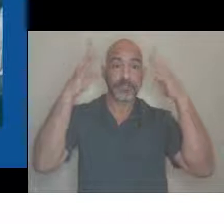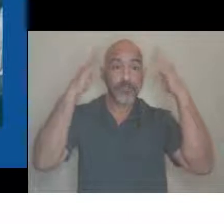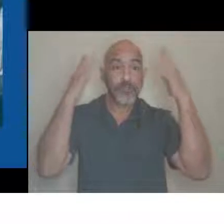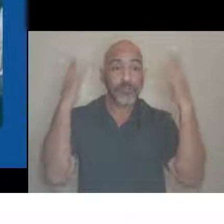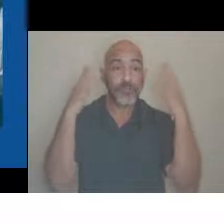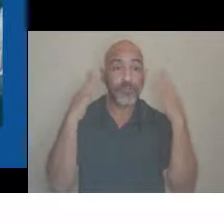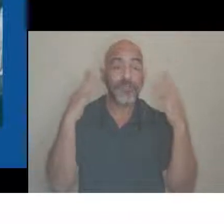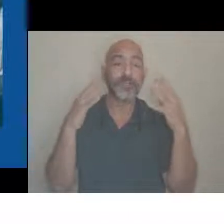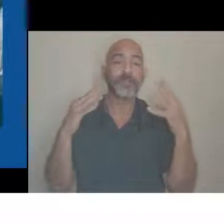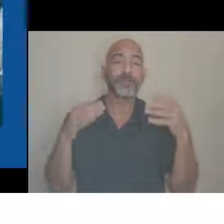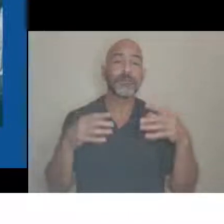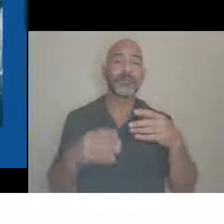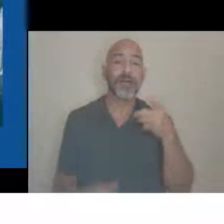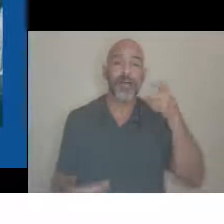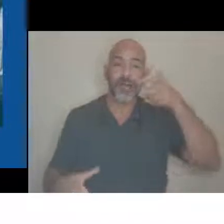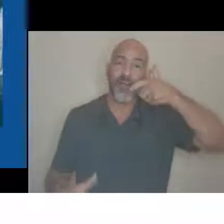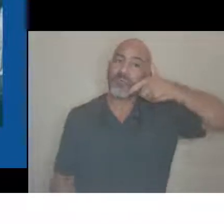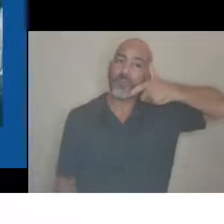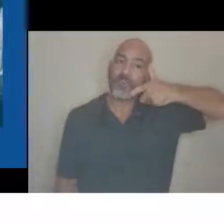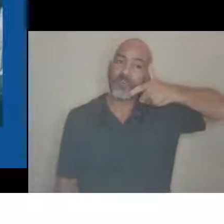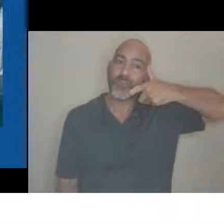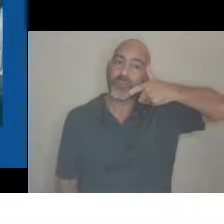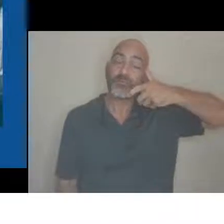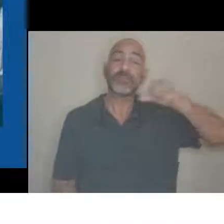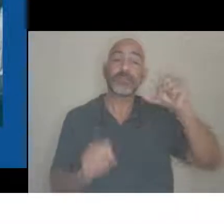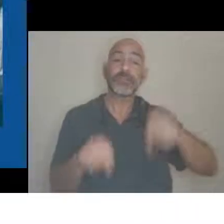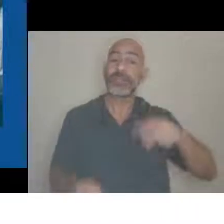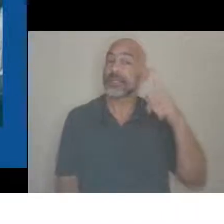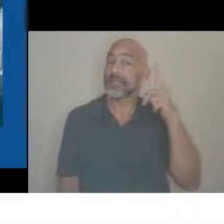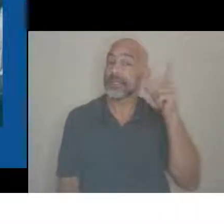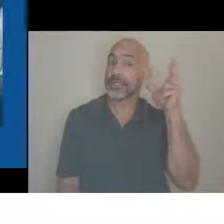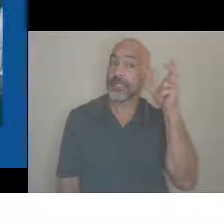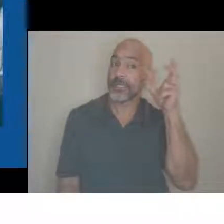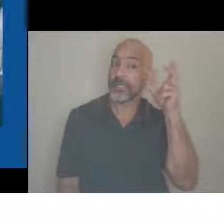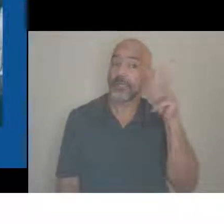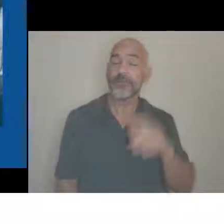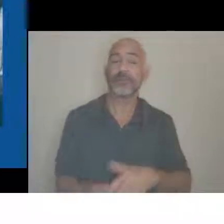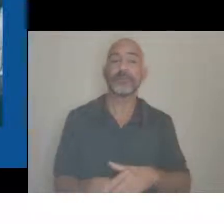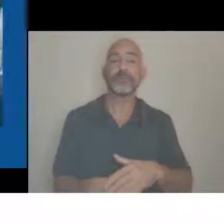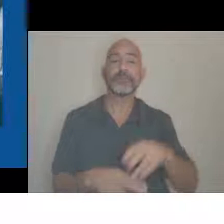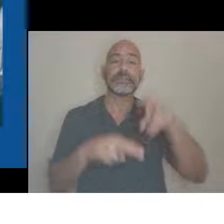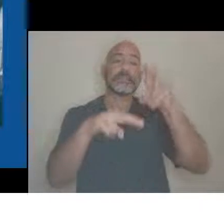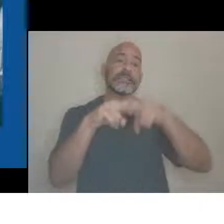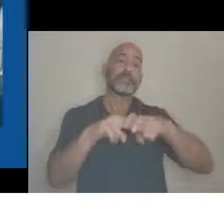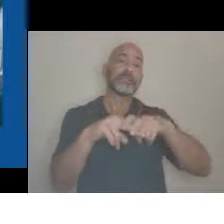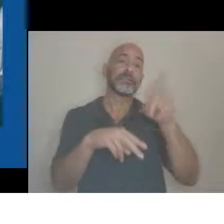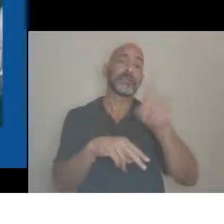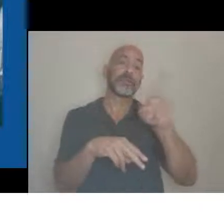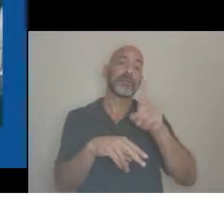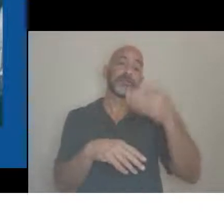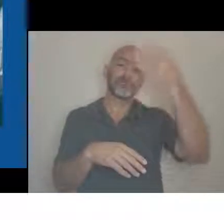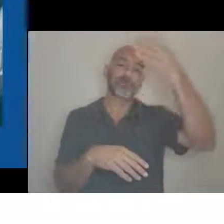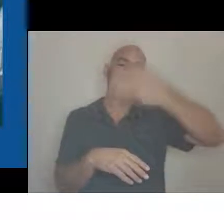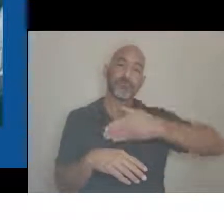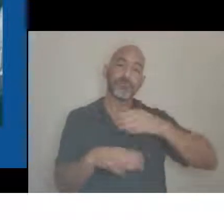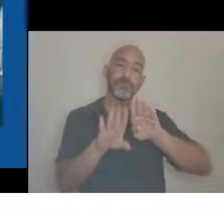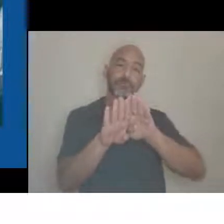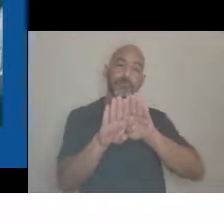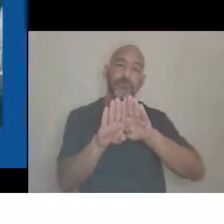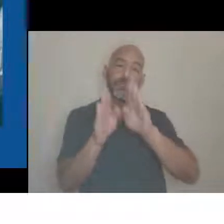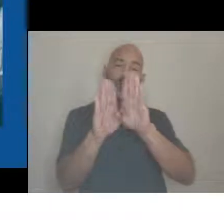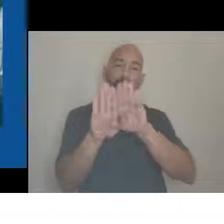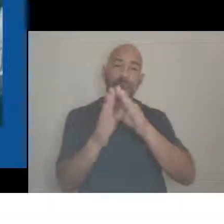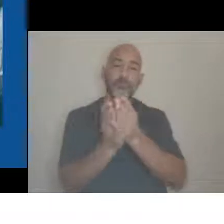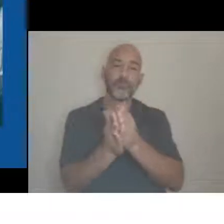And I am sitting in front of some bookcases with diplomas on them. And my pronouns are she